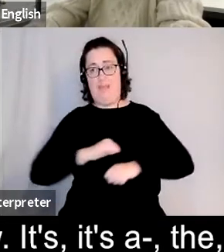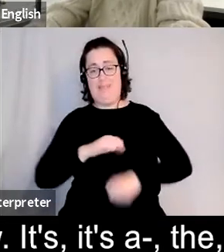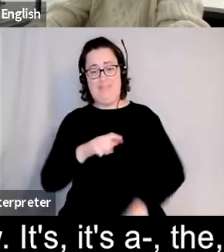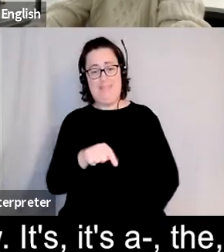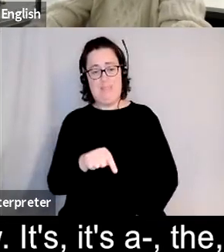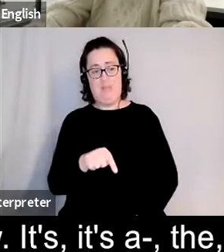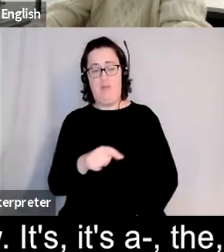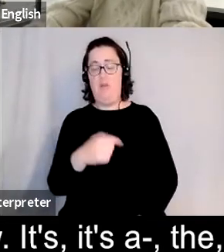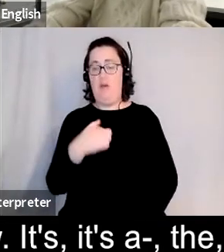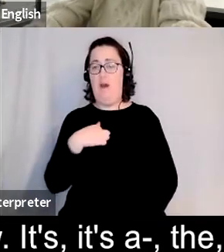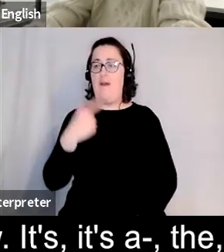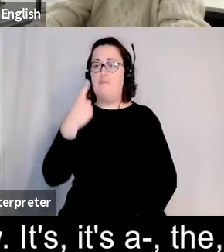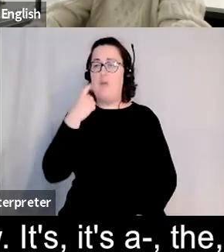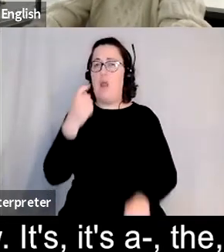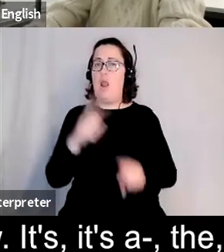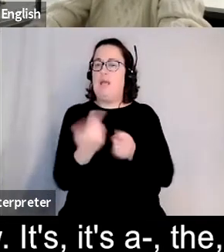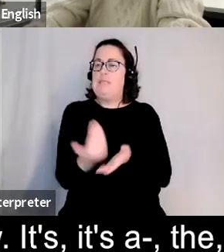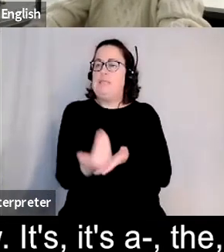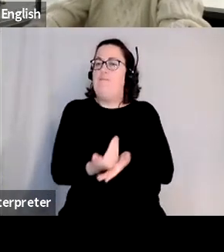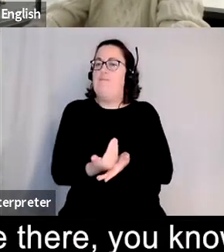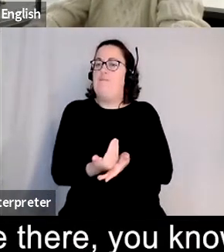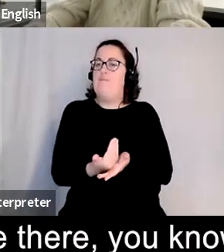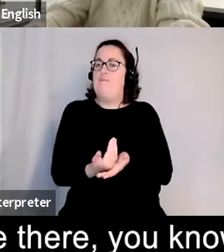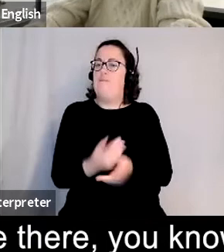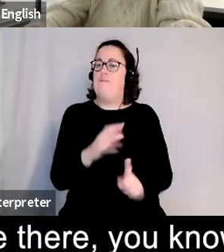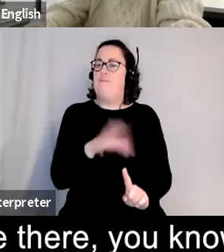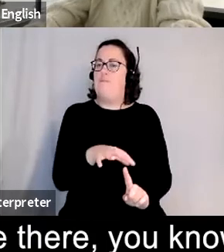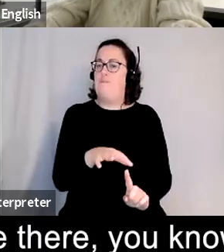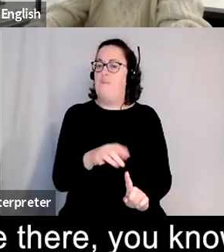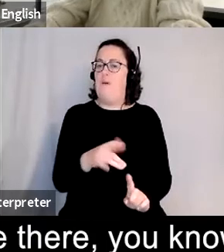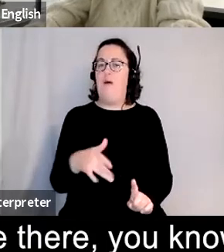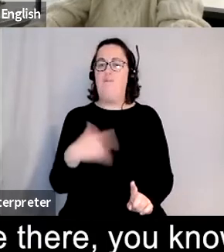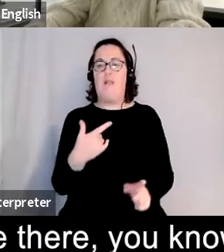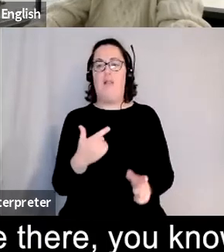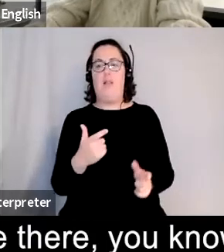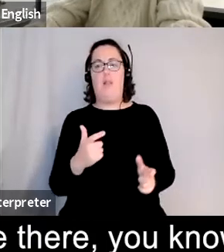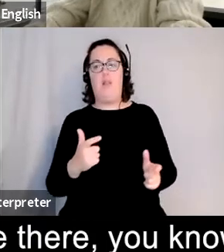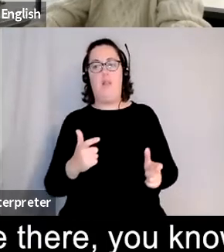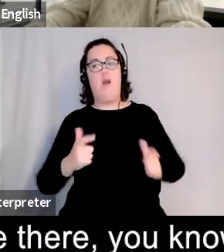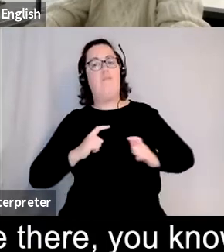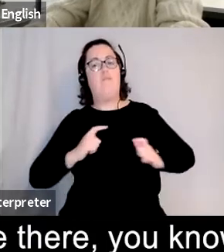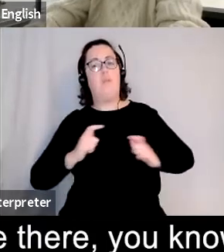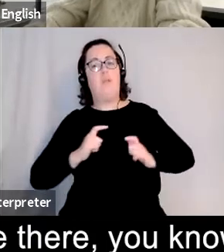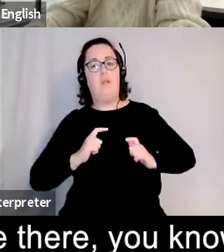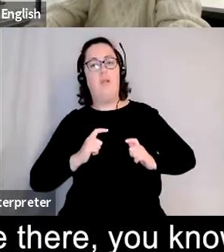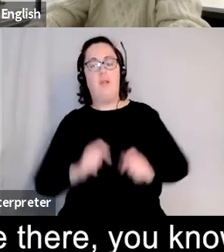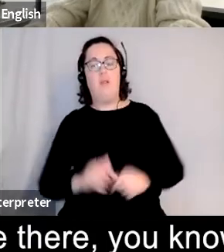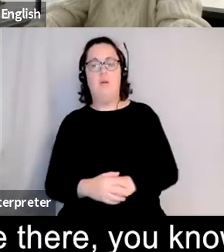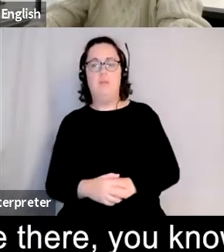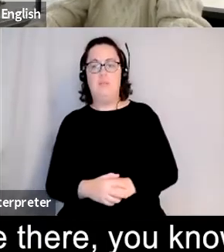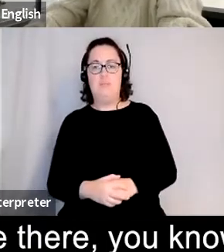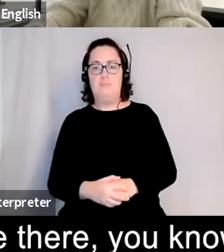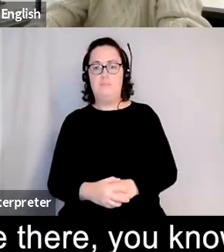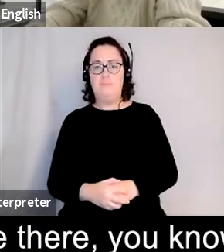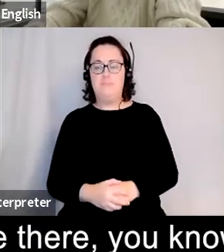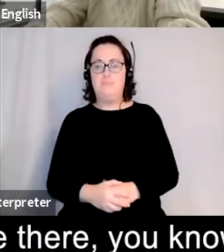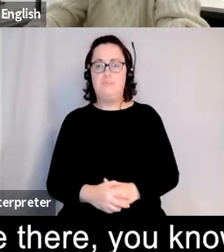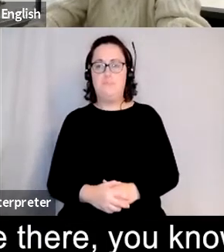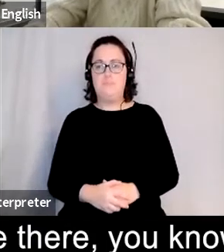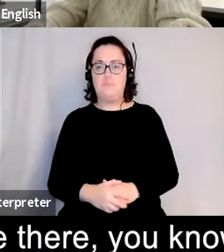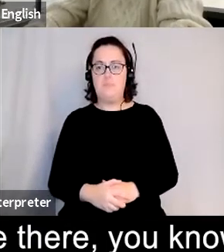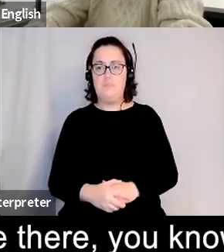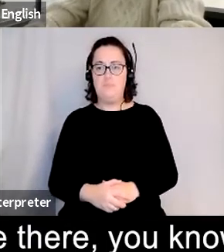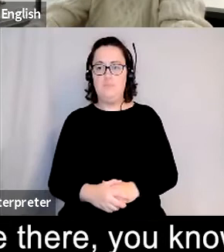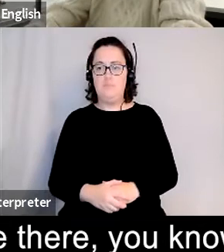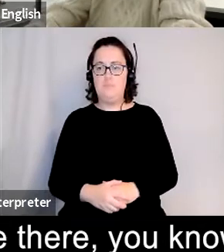a safety net for me and uh i was comfortable there um you know and and uh i don't know